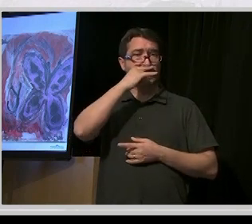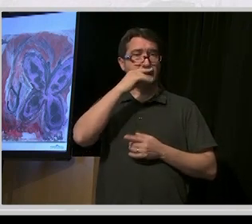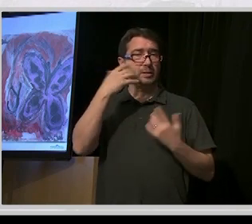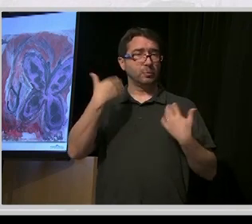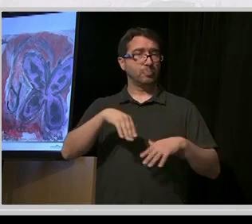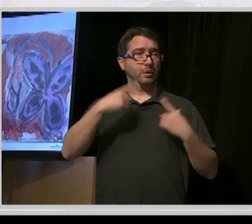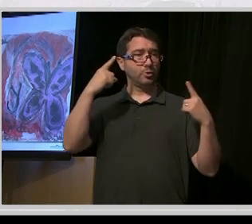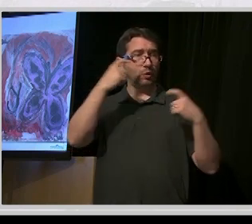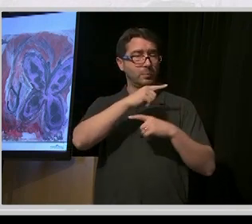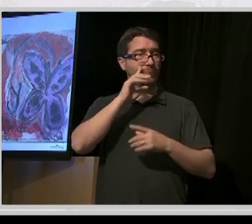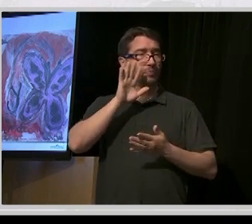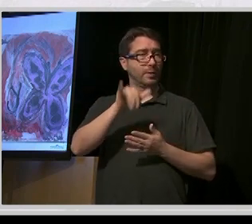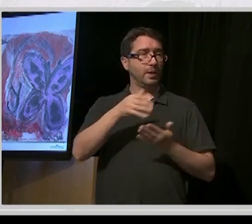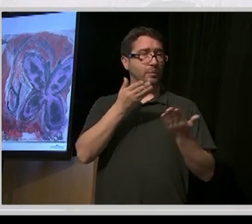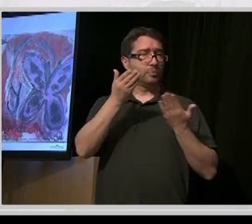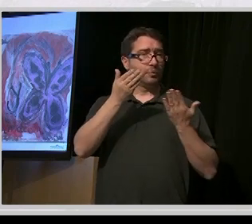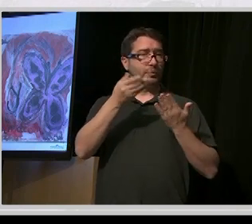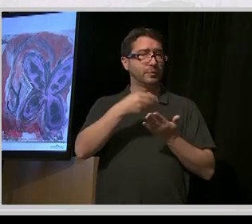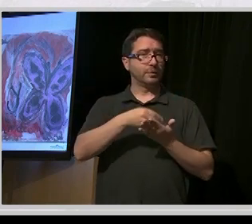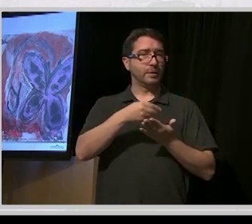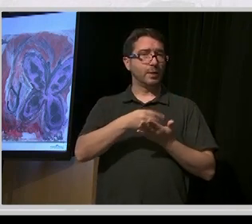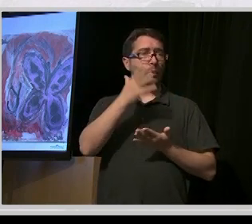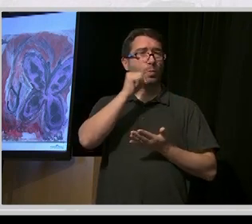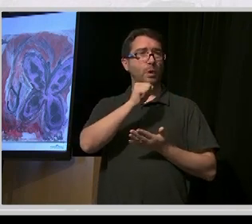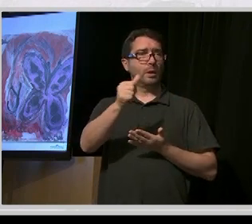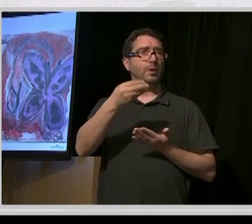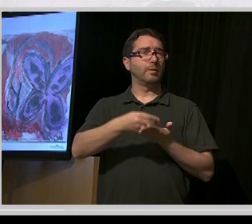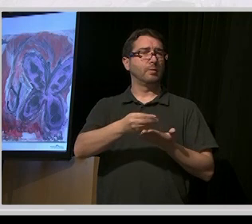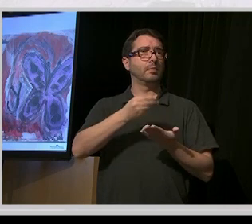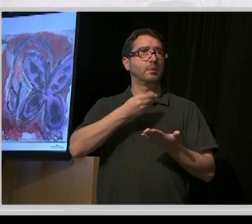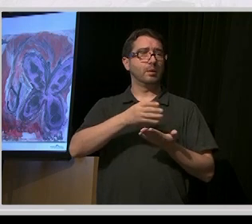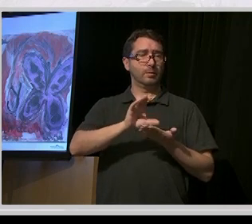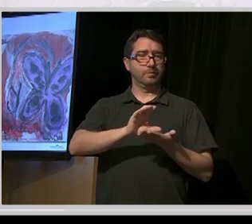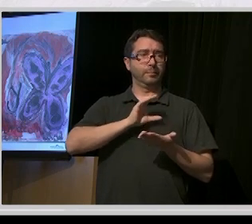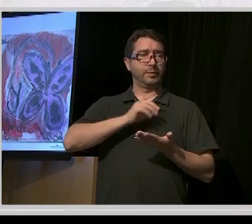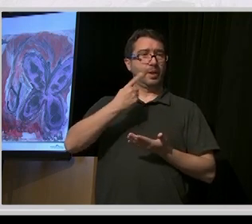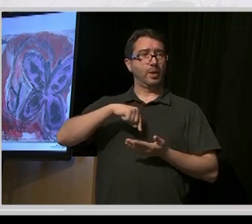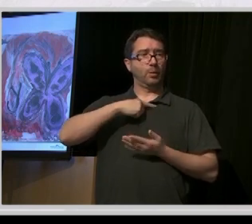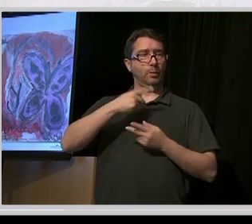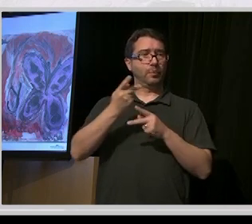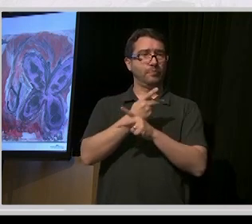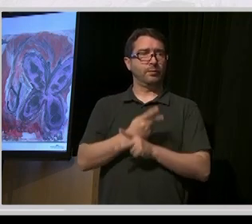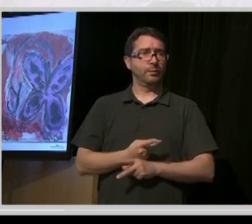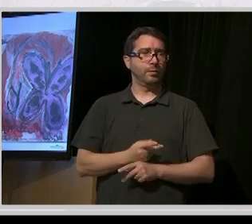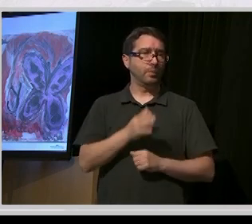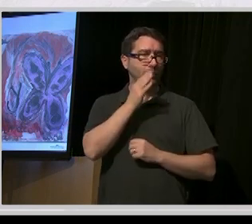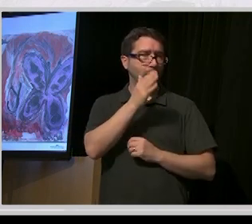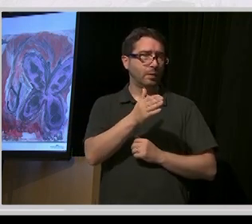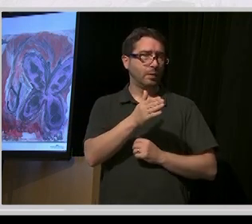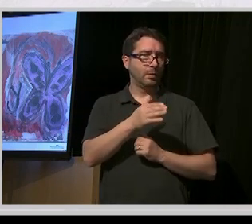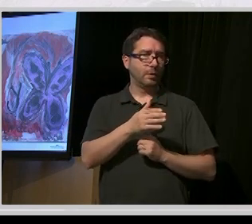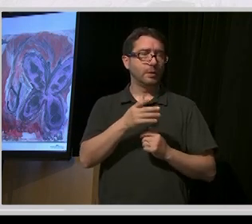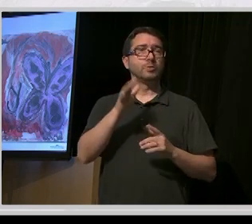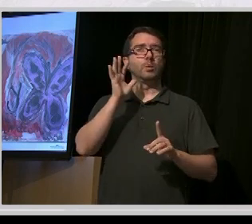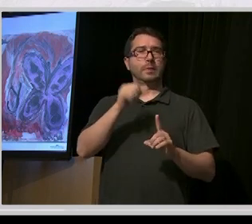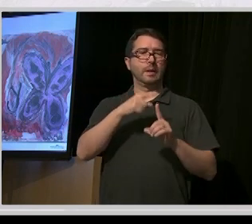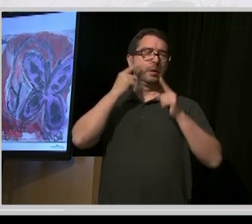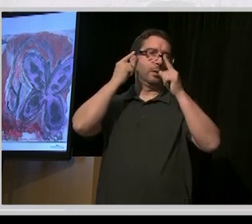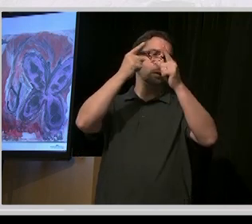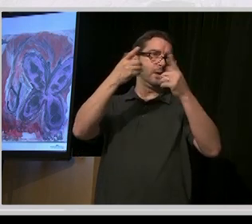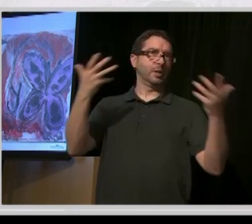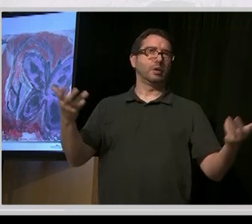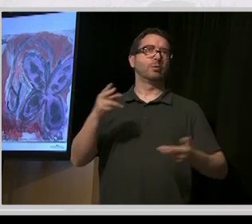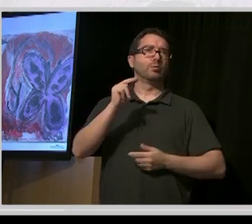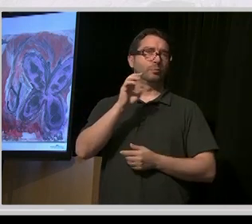service you're funding, why don't you fund us? And we'll sort it out. And that's what we're trying to achieve in Nova